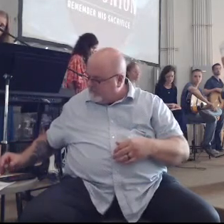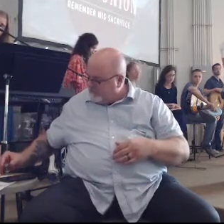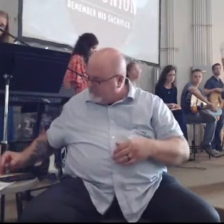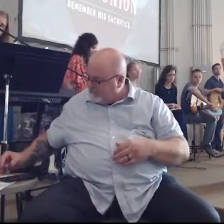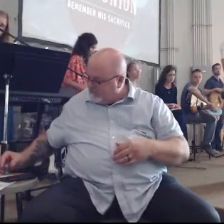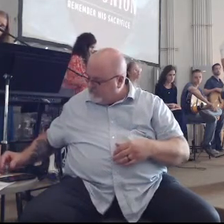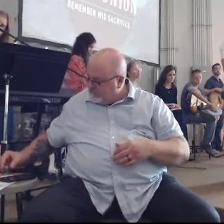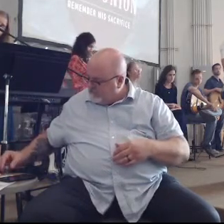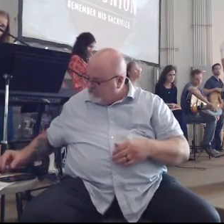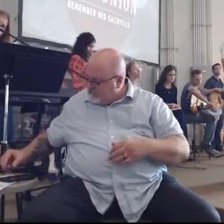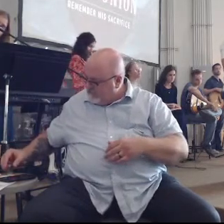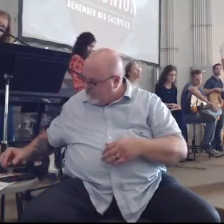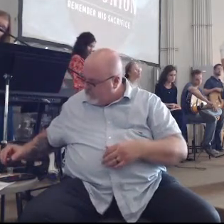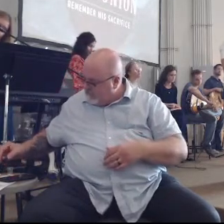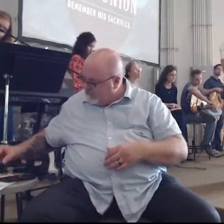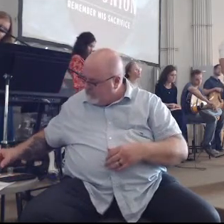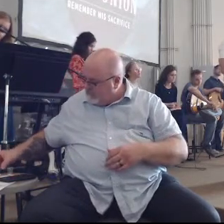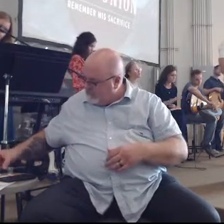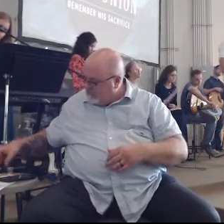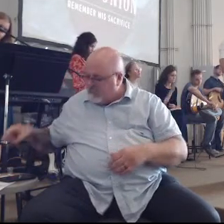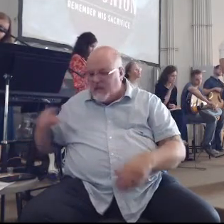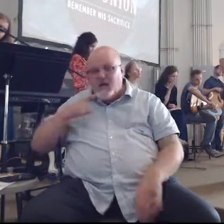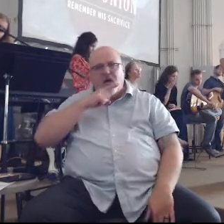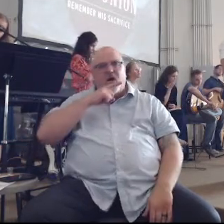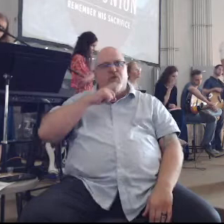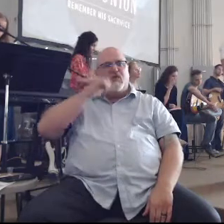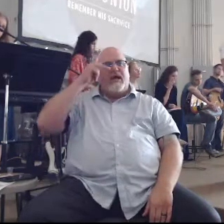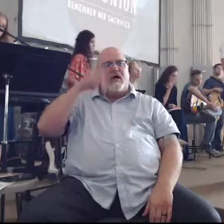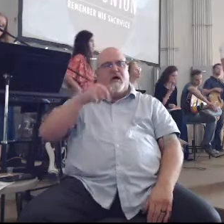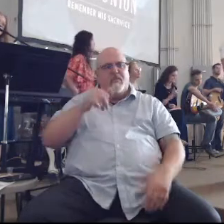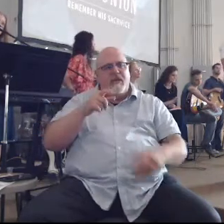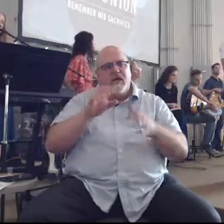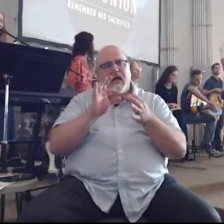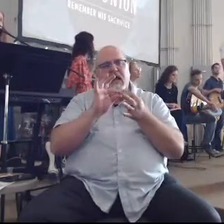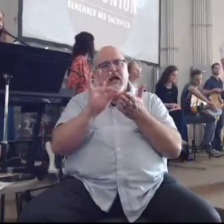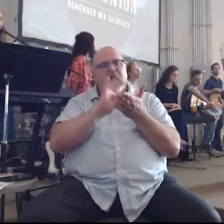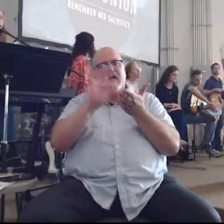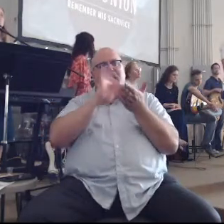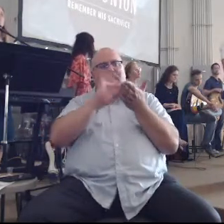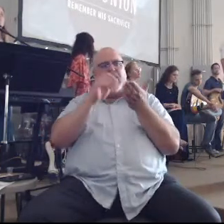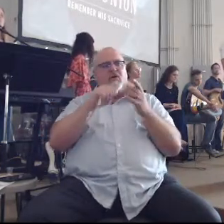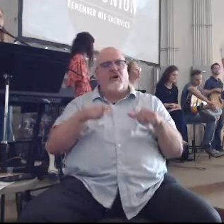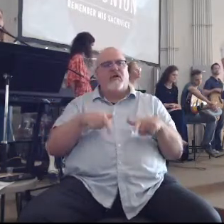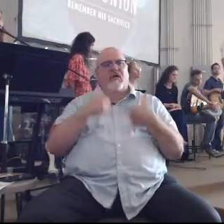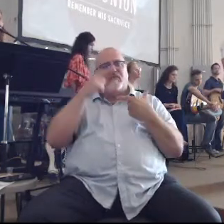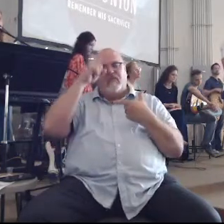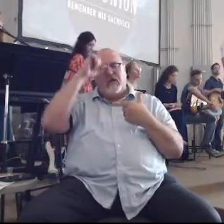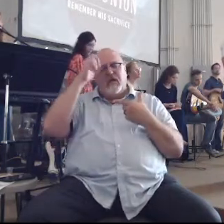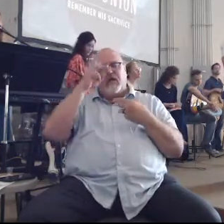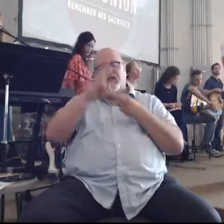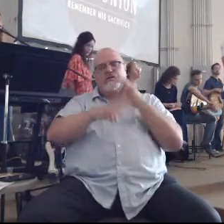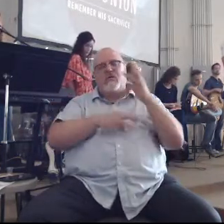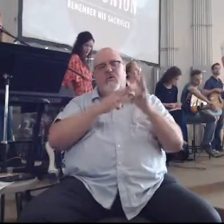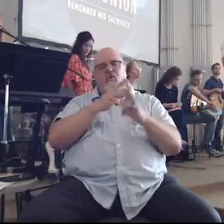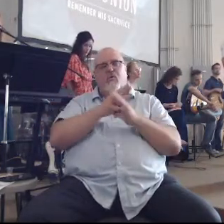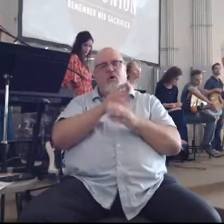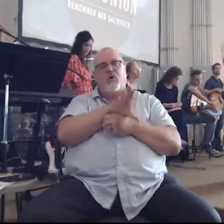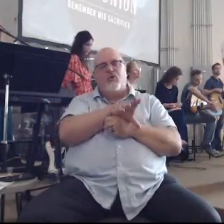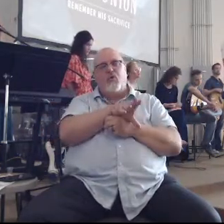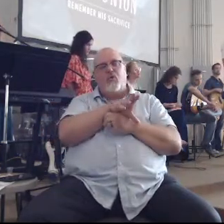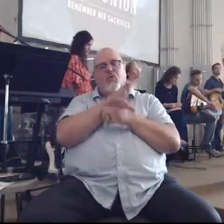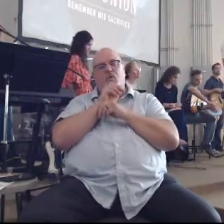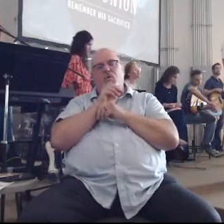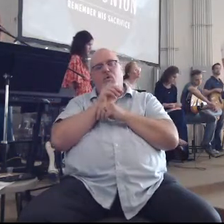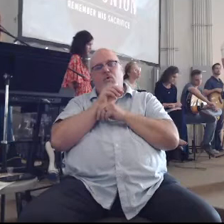walk that so many of us kind of are living in because the world just sucks the